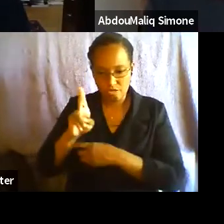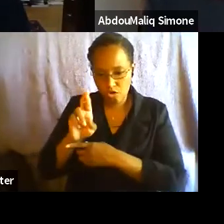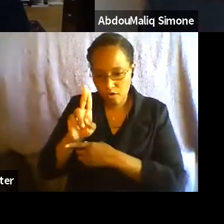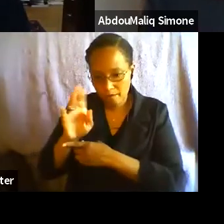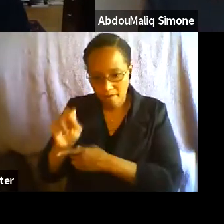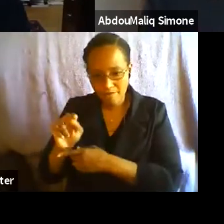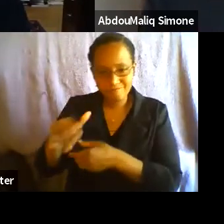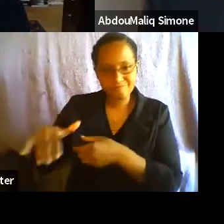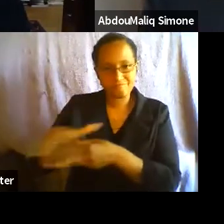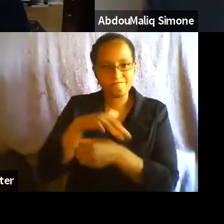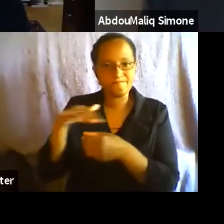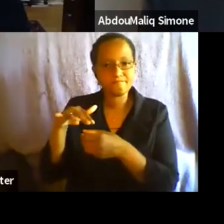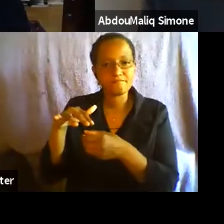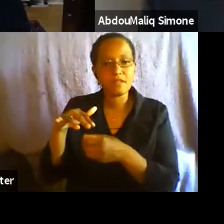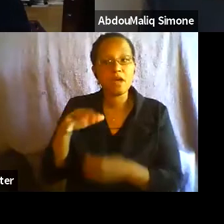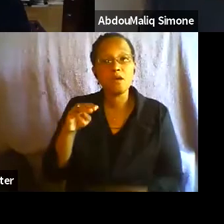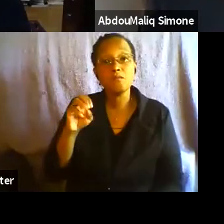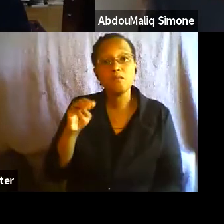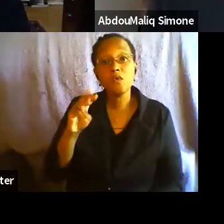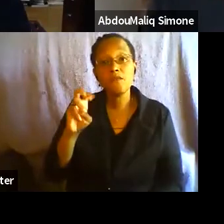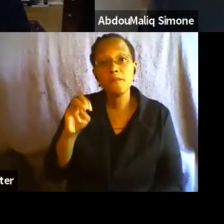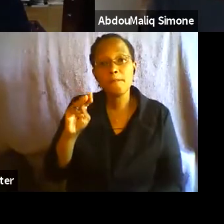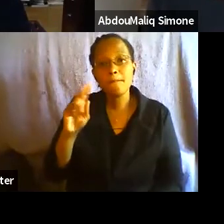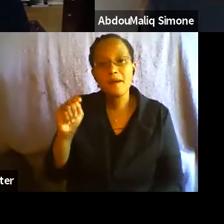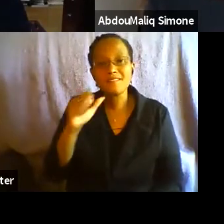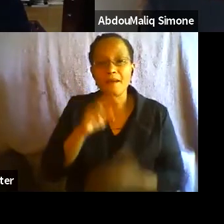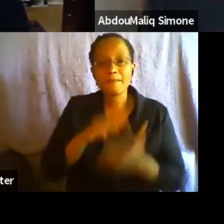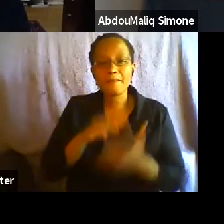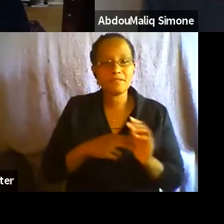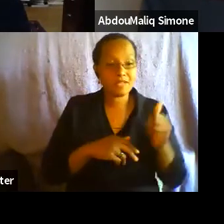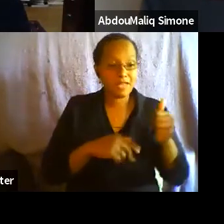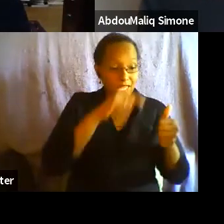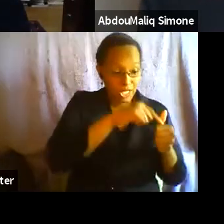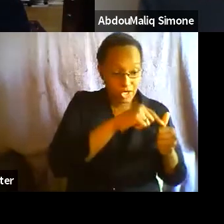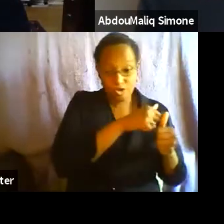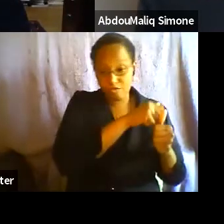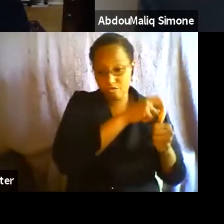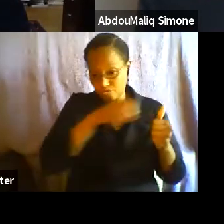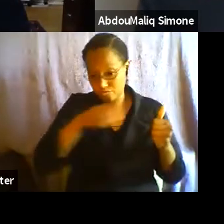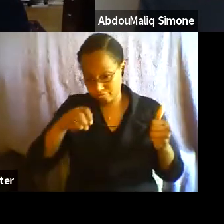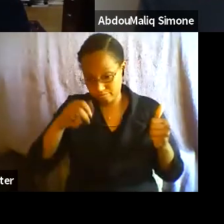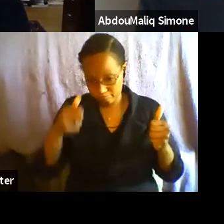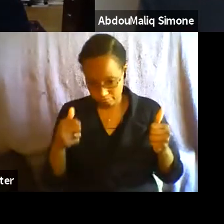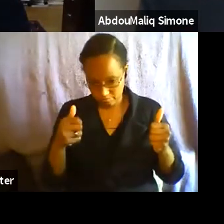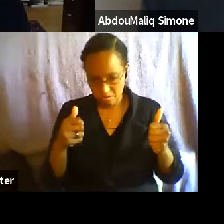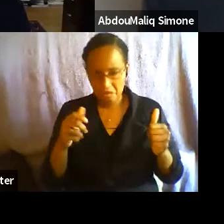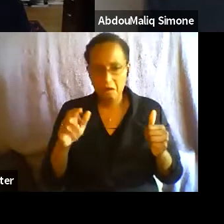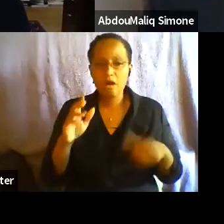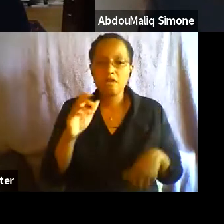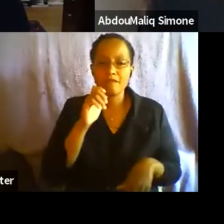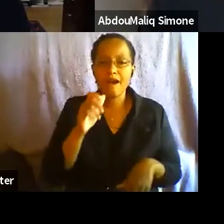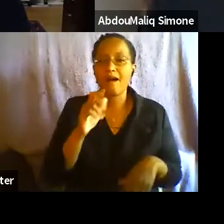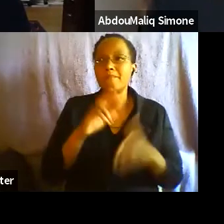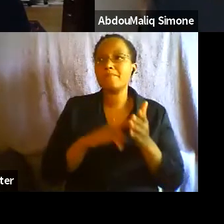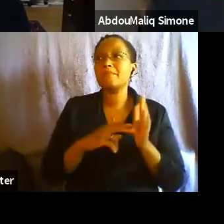to B, not getting away or catching up, but movement